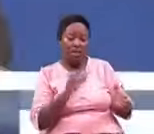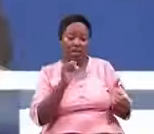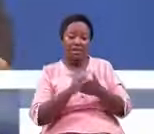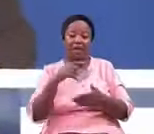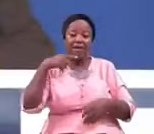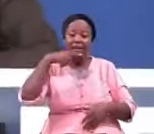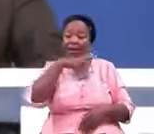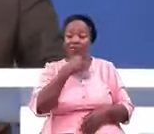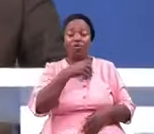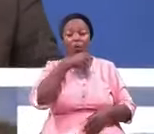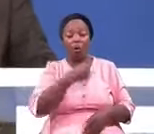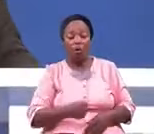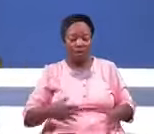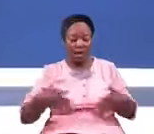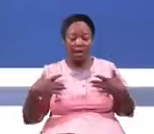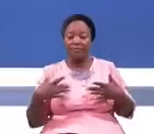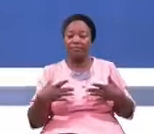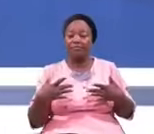old